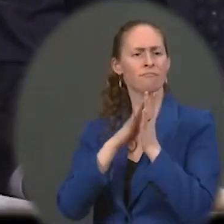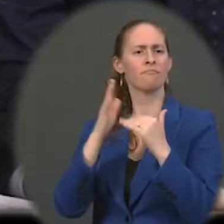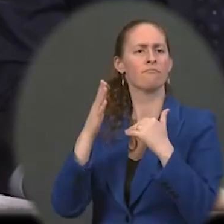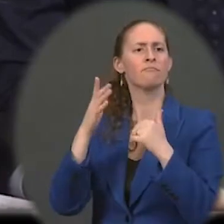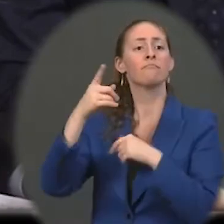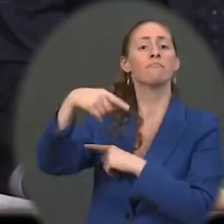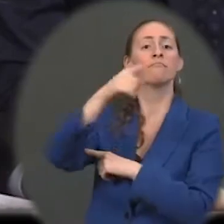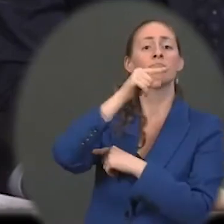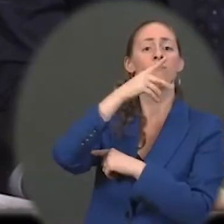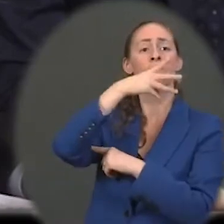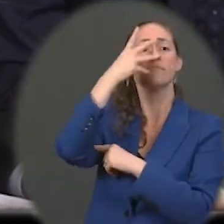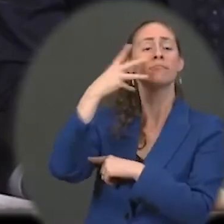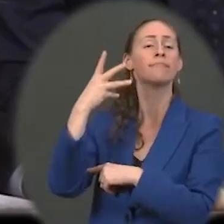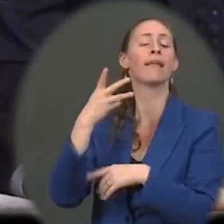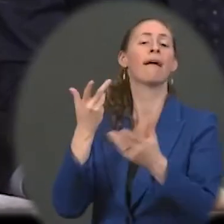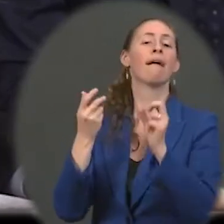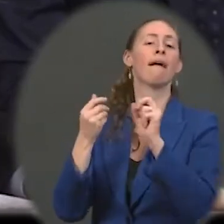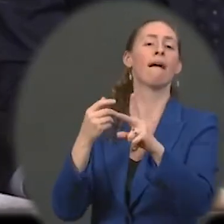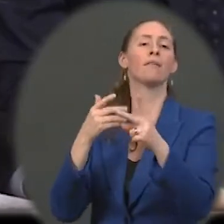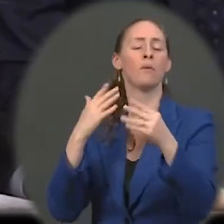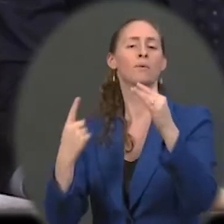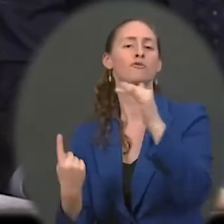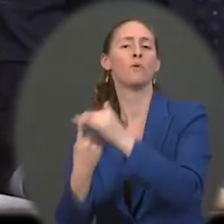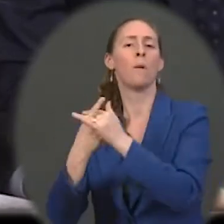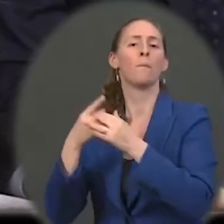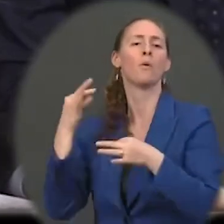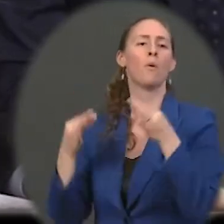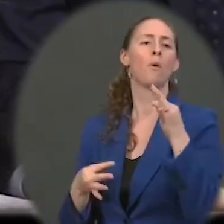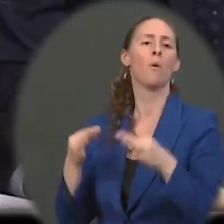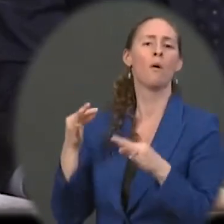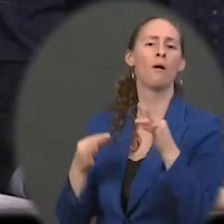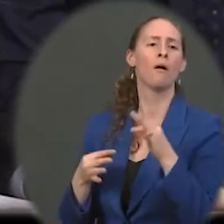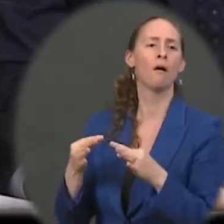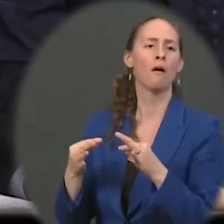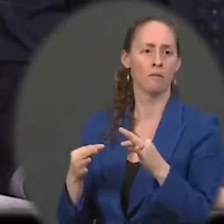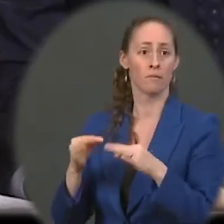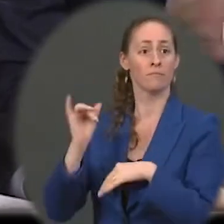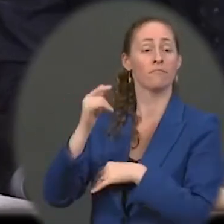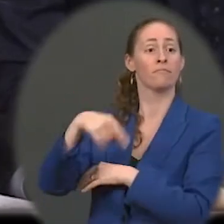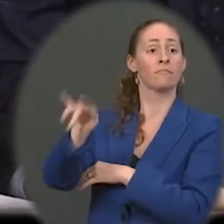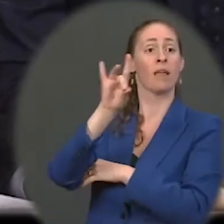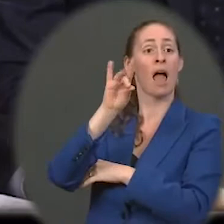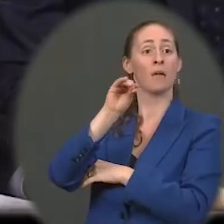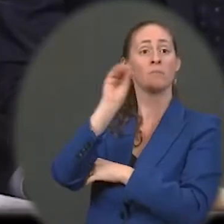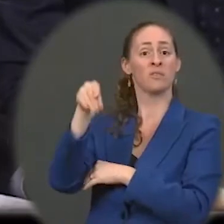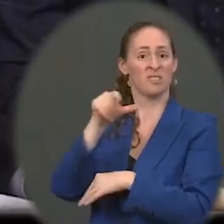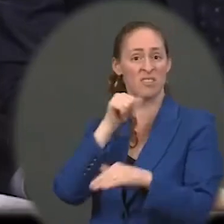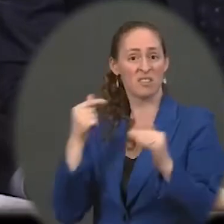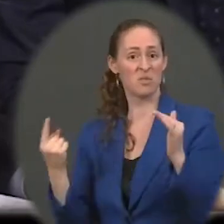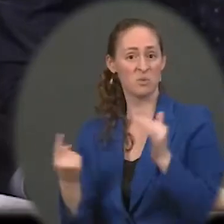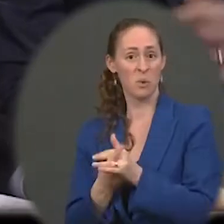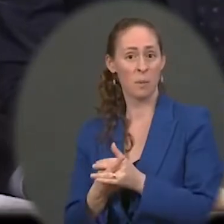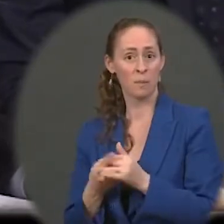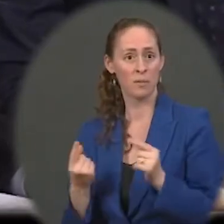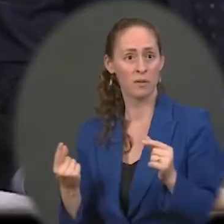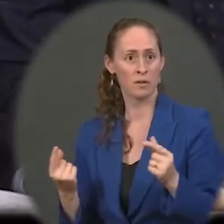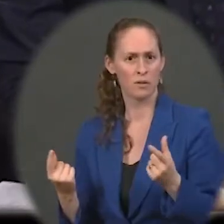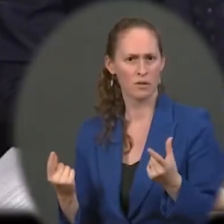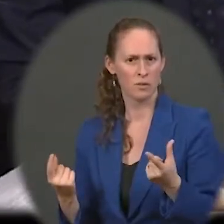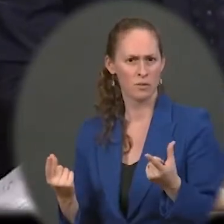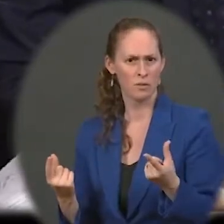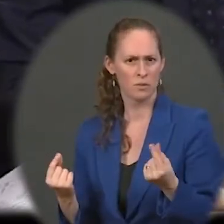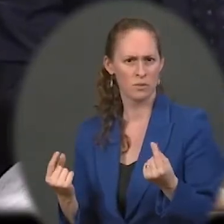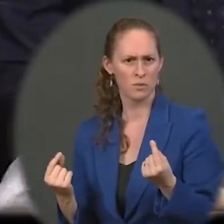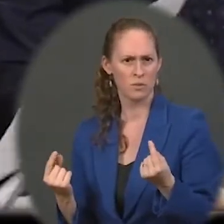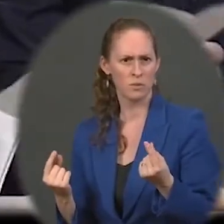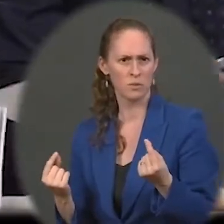to appear or a notice to report and that something close to 80 percent don't appear or report. So, do officials around here consider that